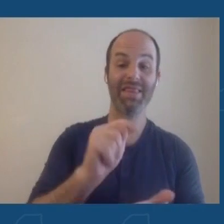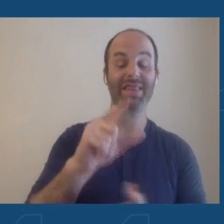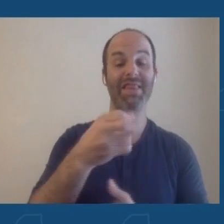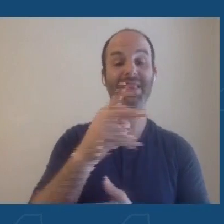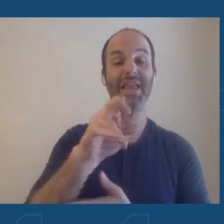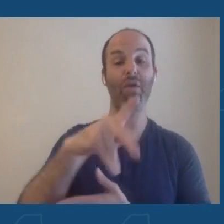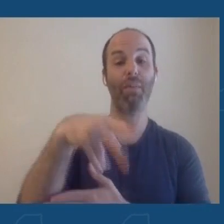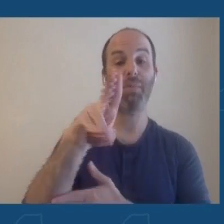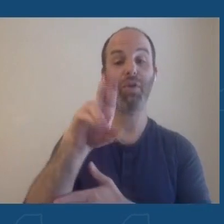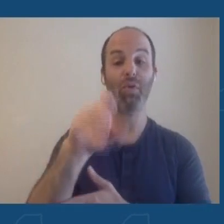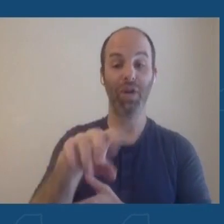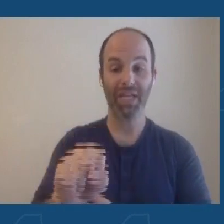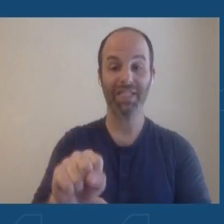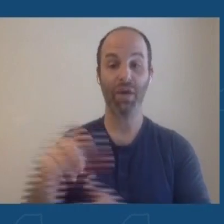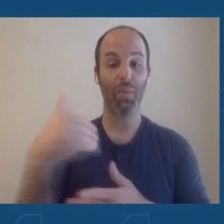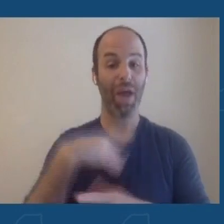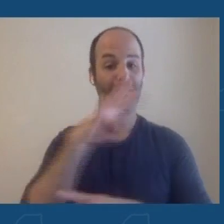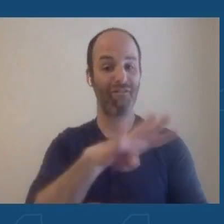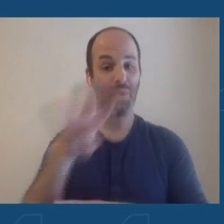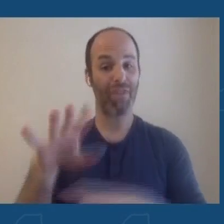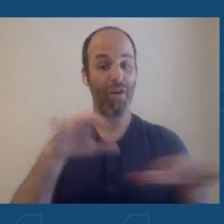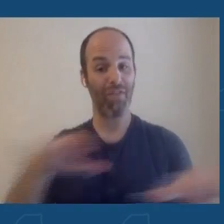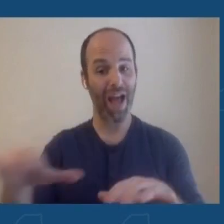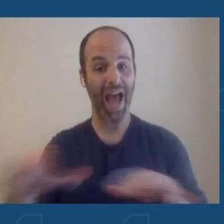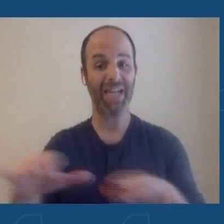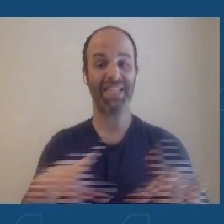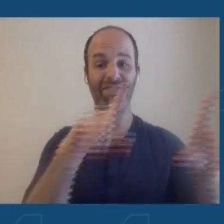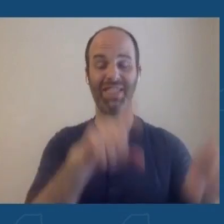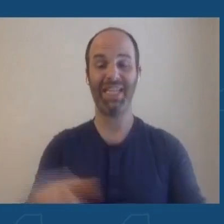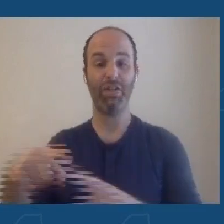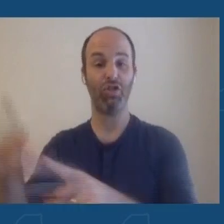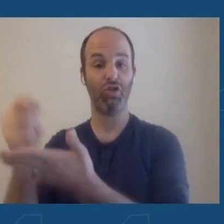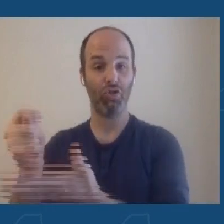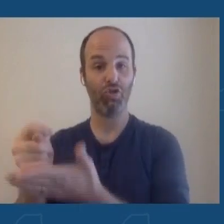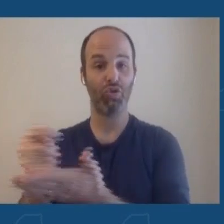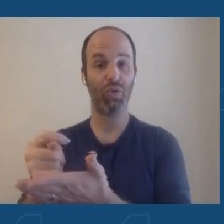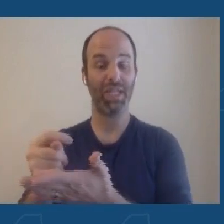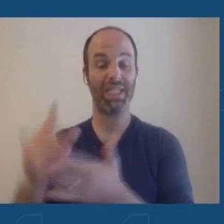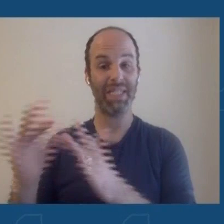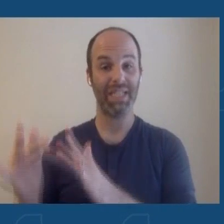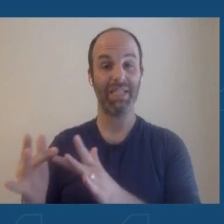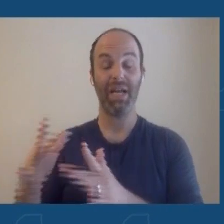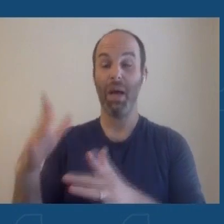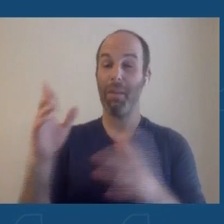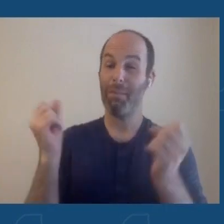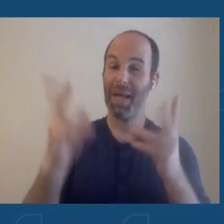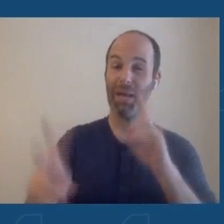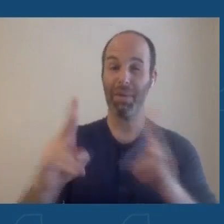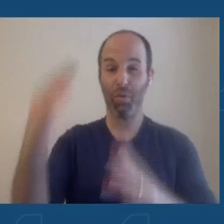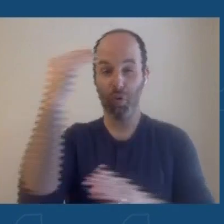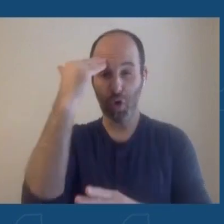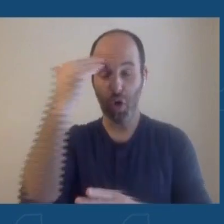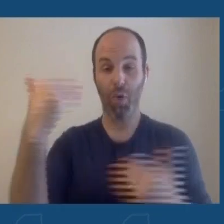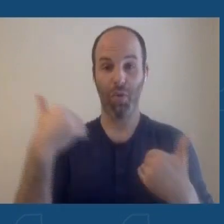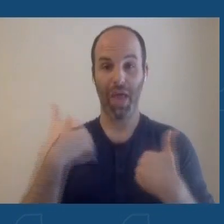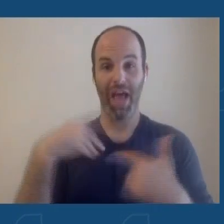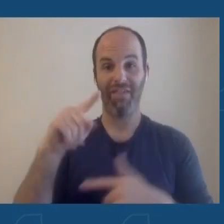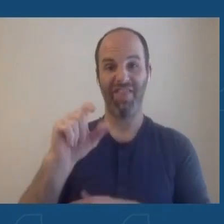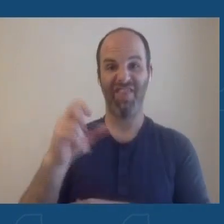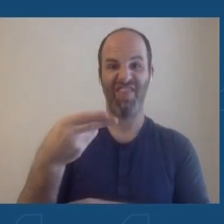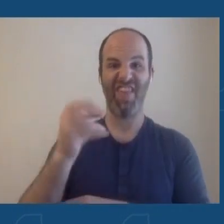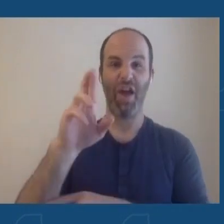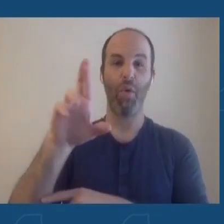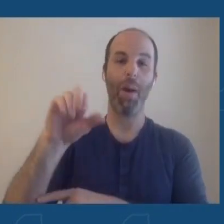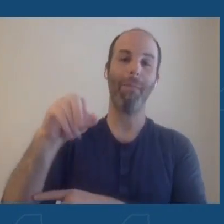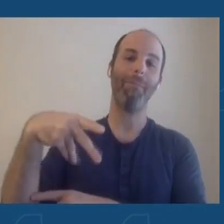sites. But also, as I mentioned, a lot of people know there's therapeutics out there. They don't know how to get them, which is why we put forth this treatment